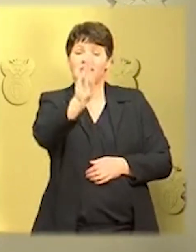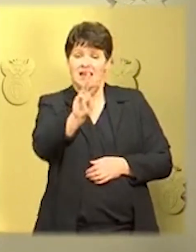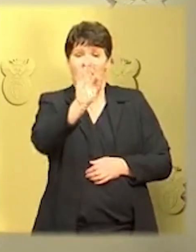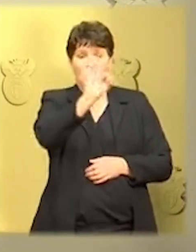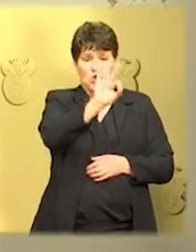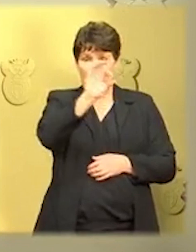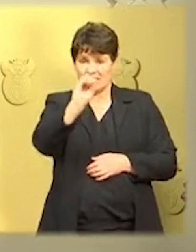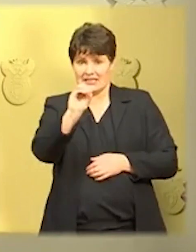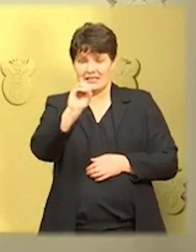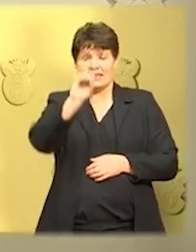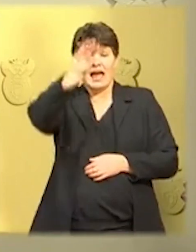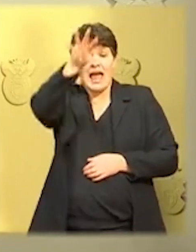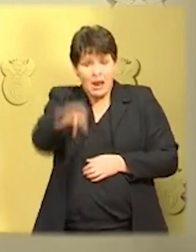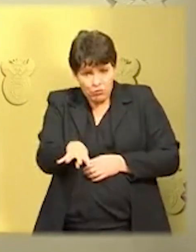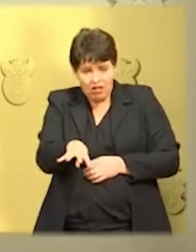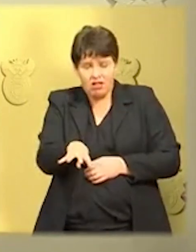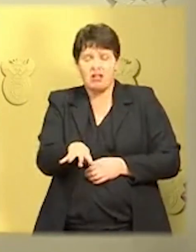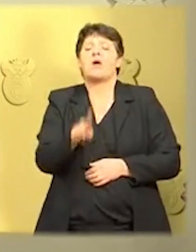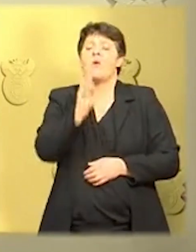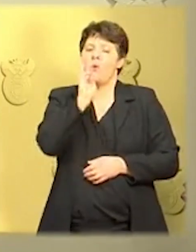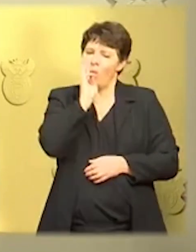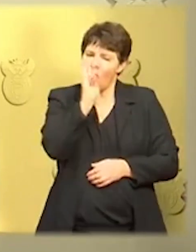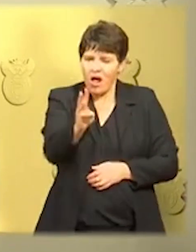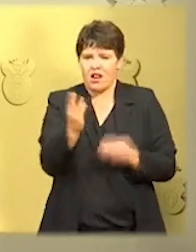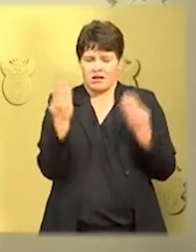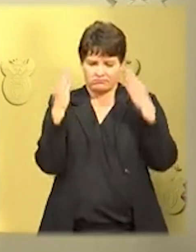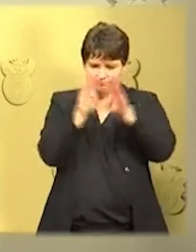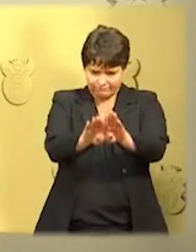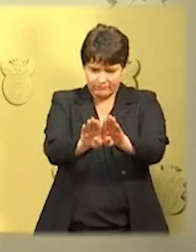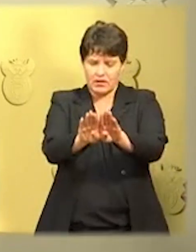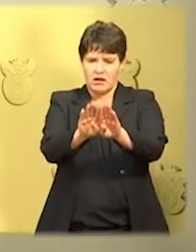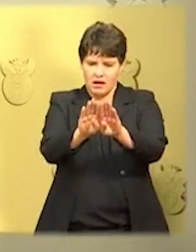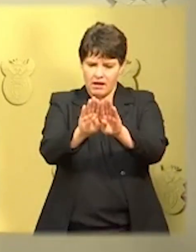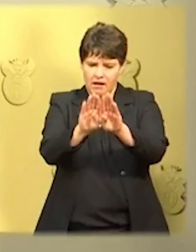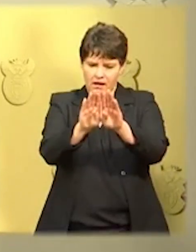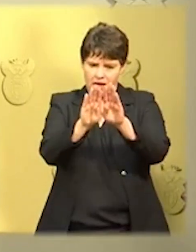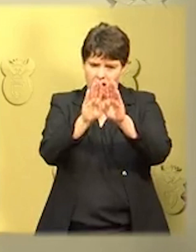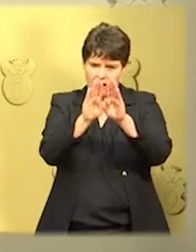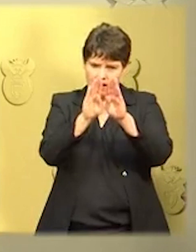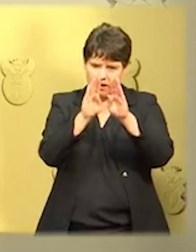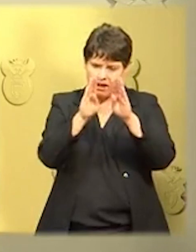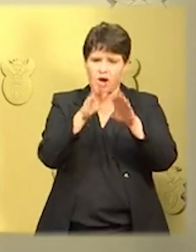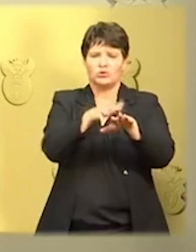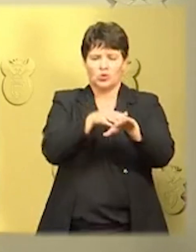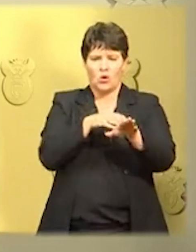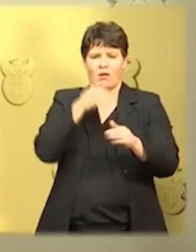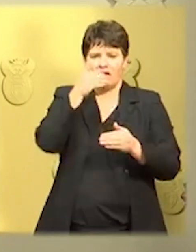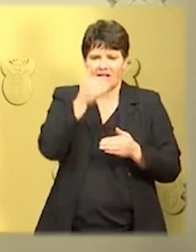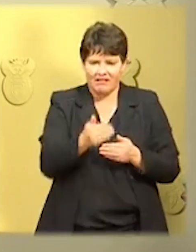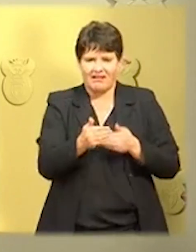we should begin a gradual and phased recovery of economic activity.